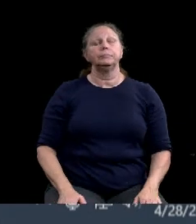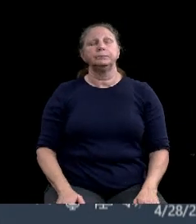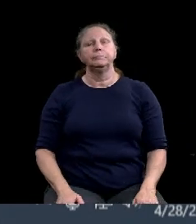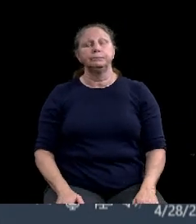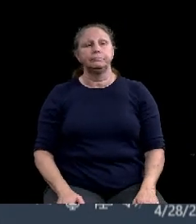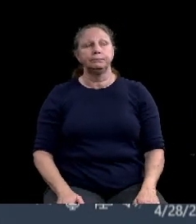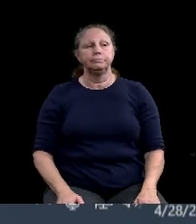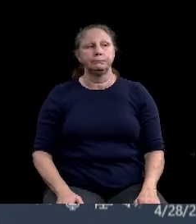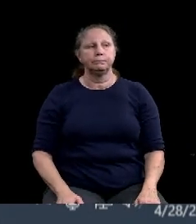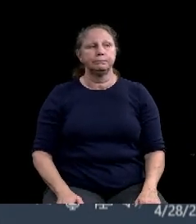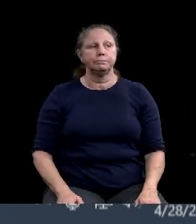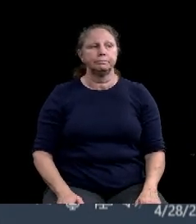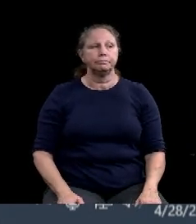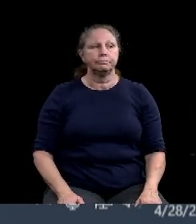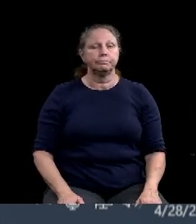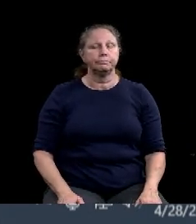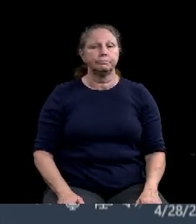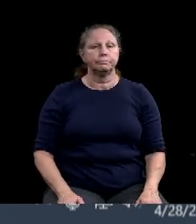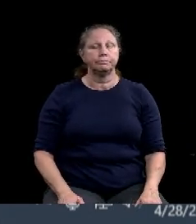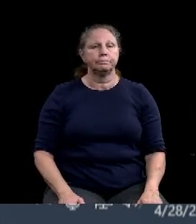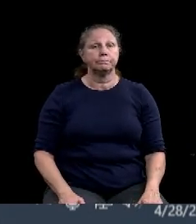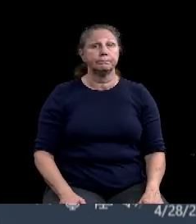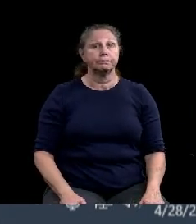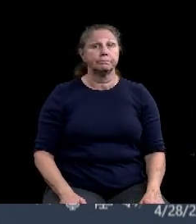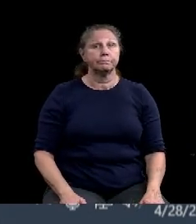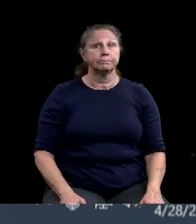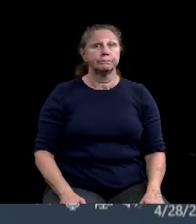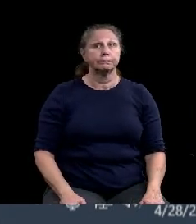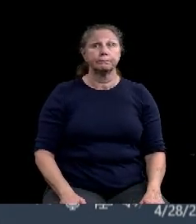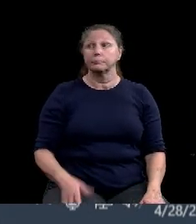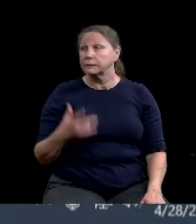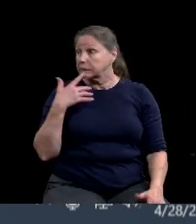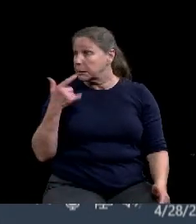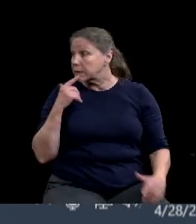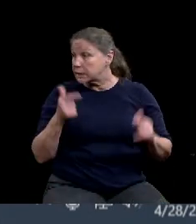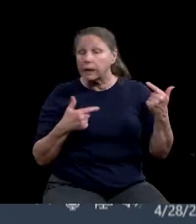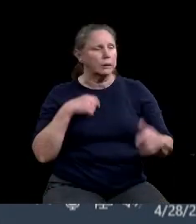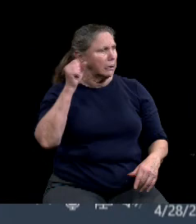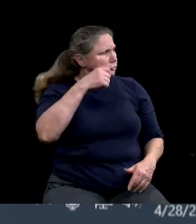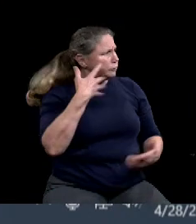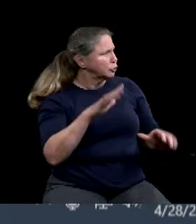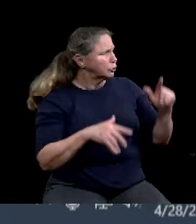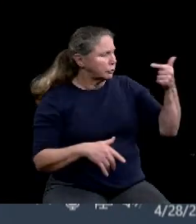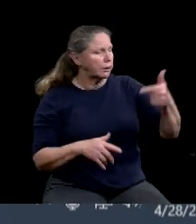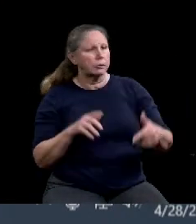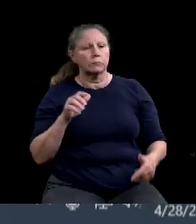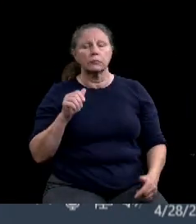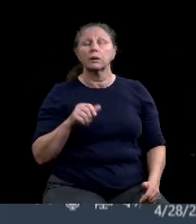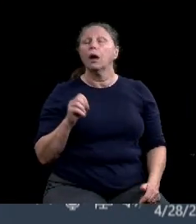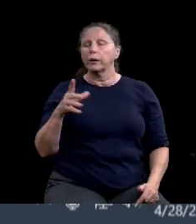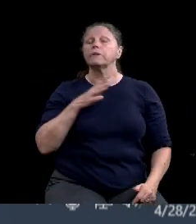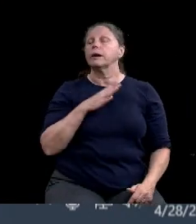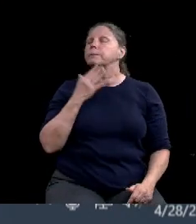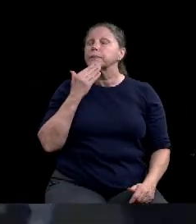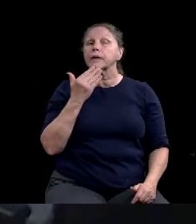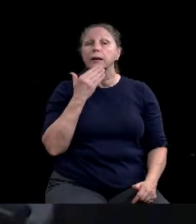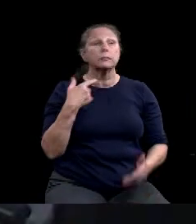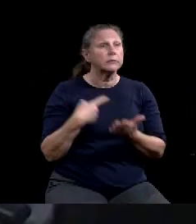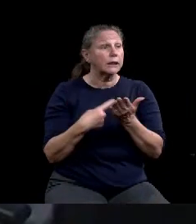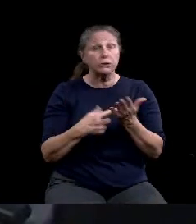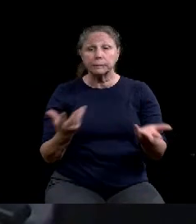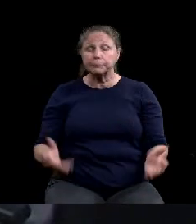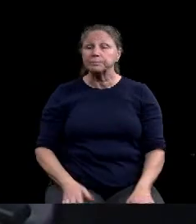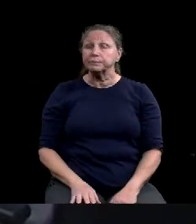Somebody second? Yes. All right. Thank you. Any discussion? Please pull the council.